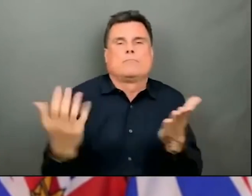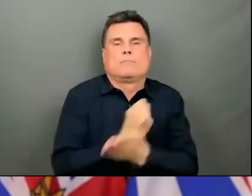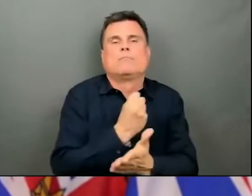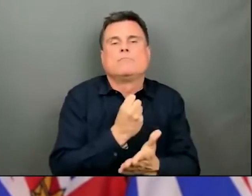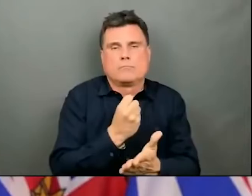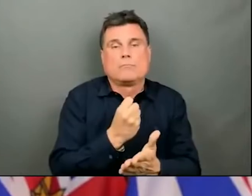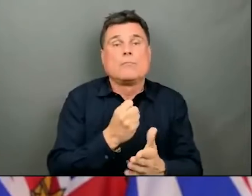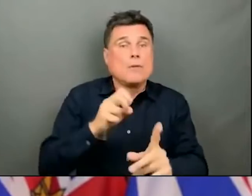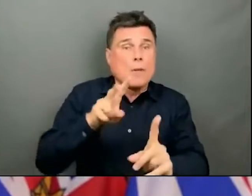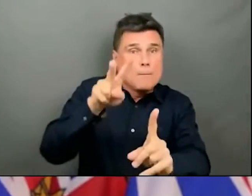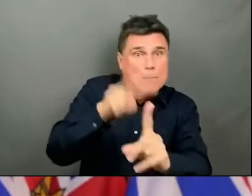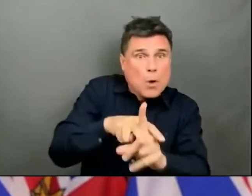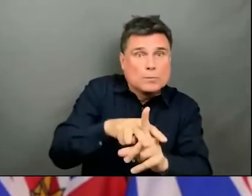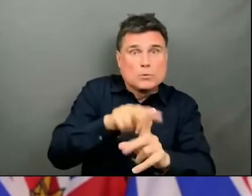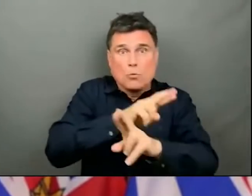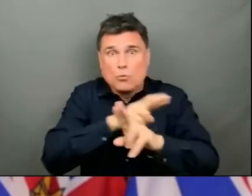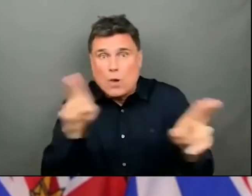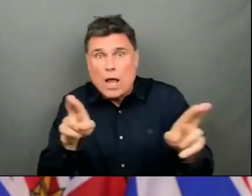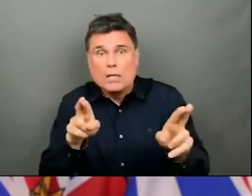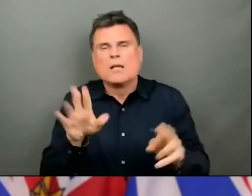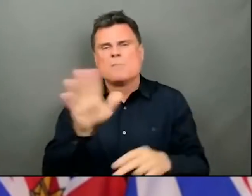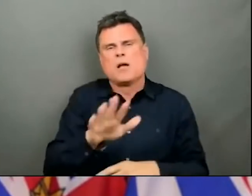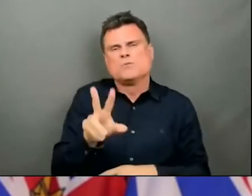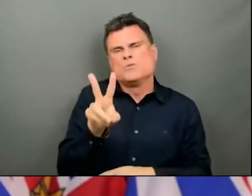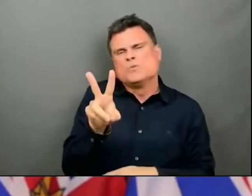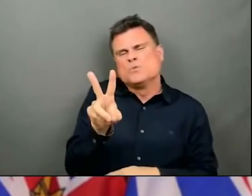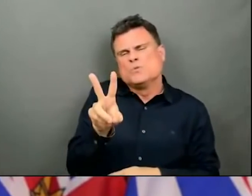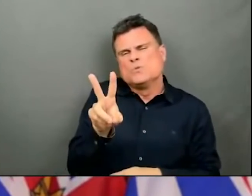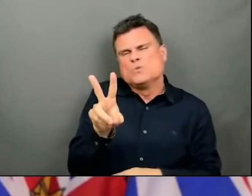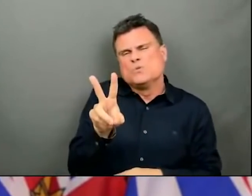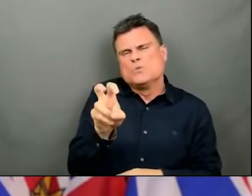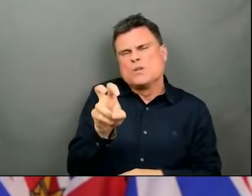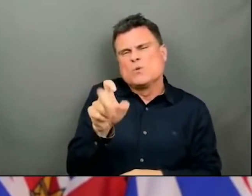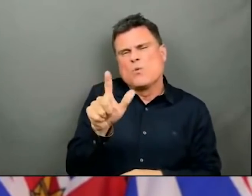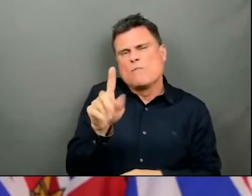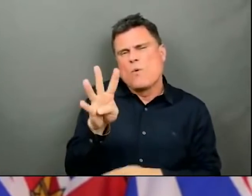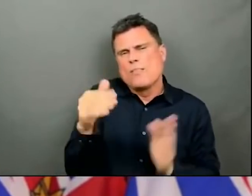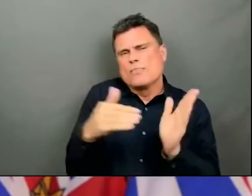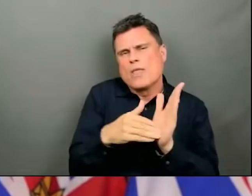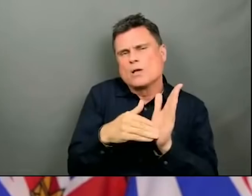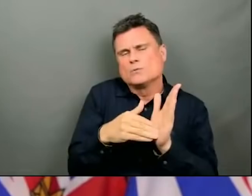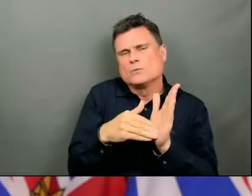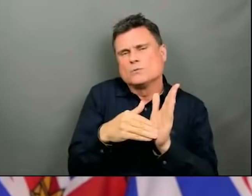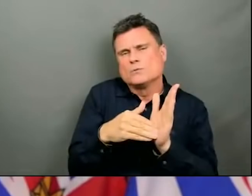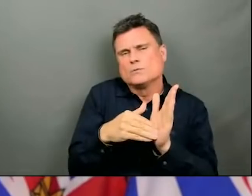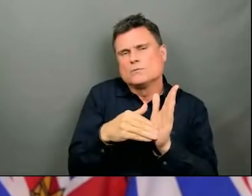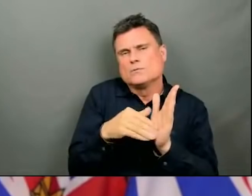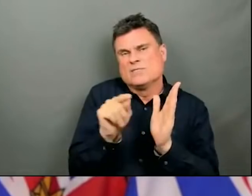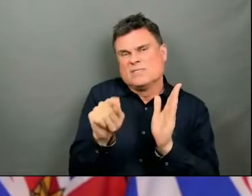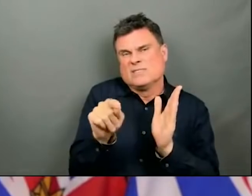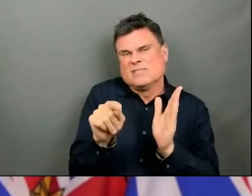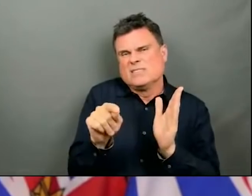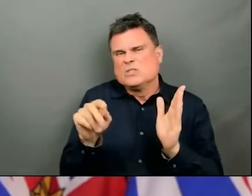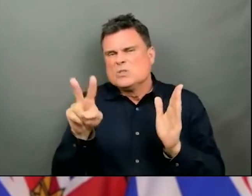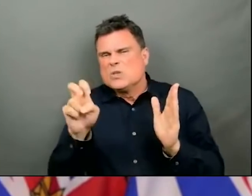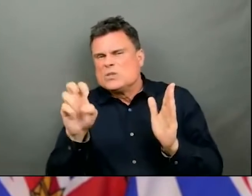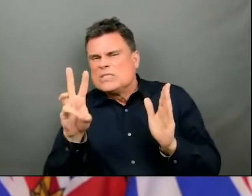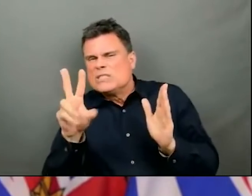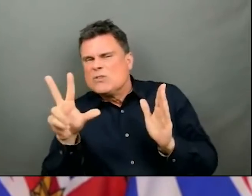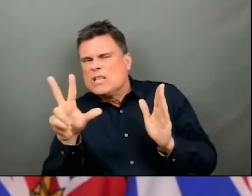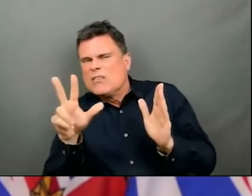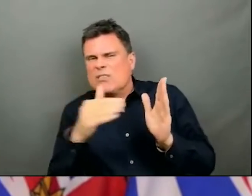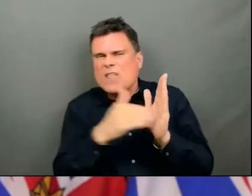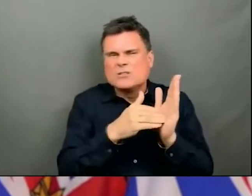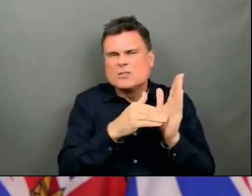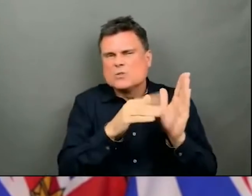approximately 224,000 of the 263,000 people either have been vaccinated or booked